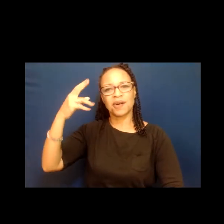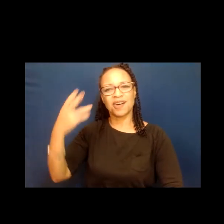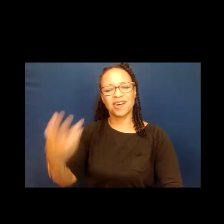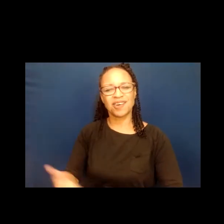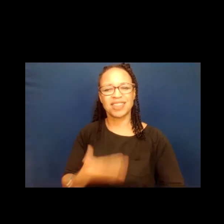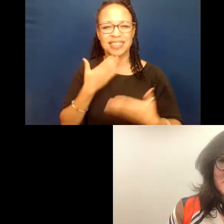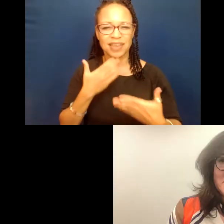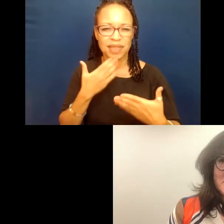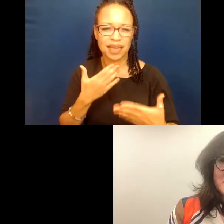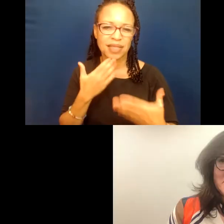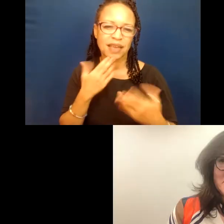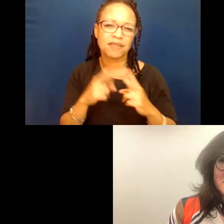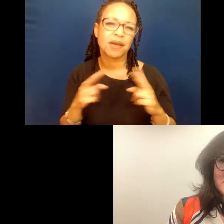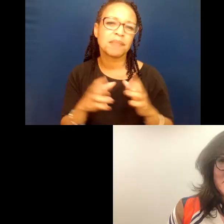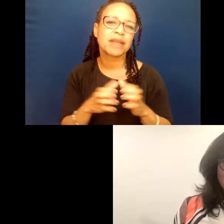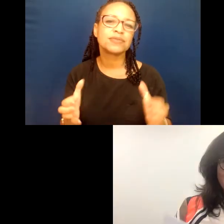gracias.